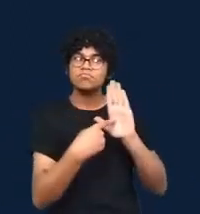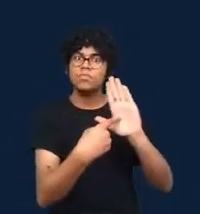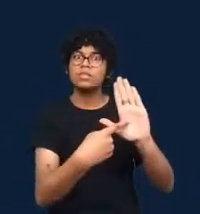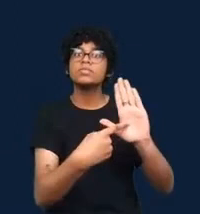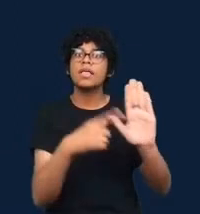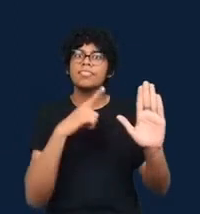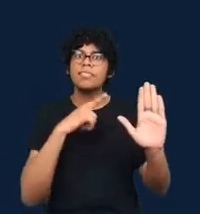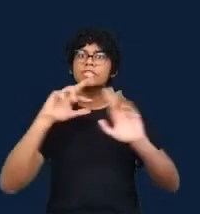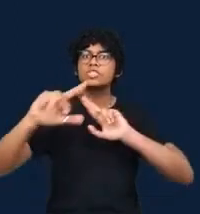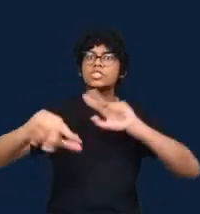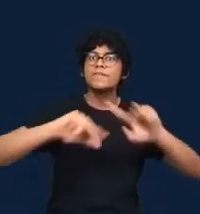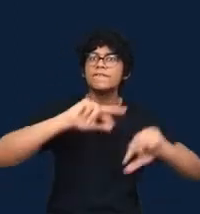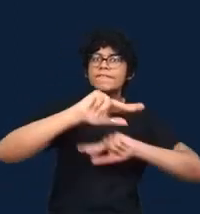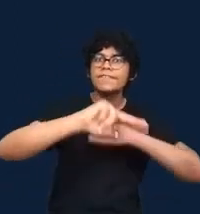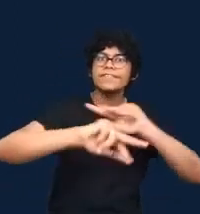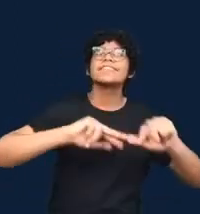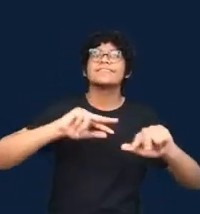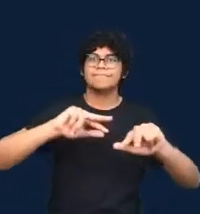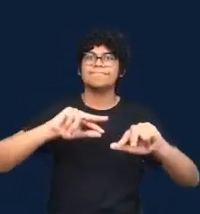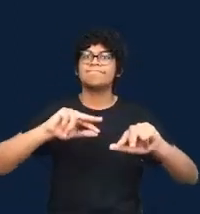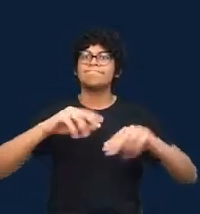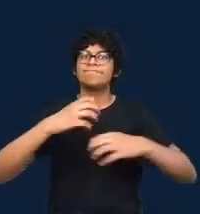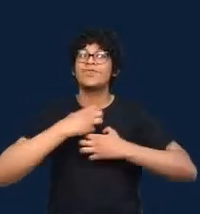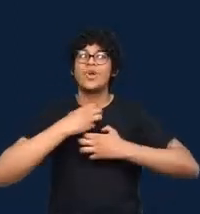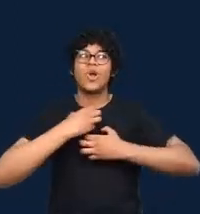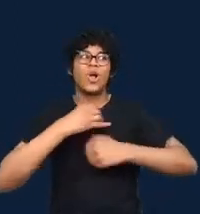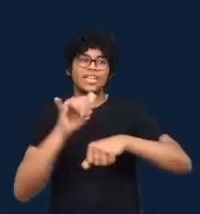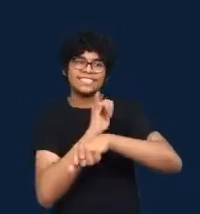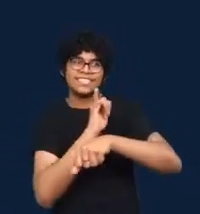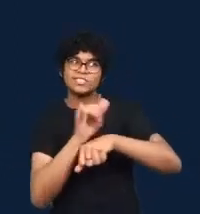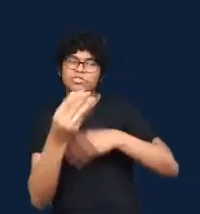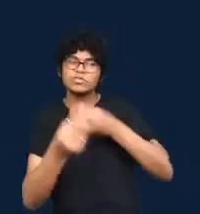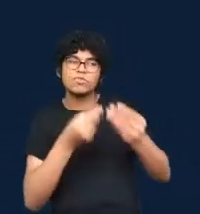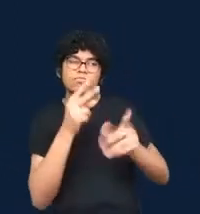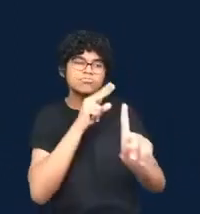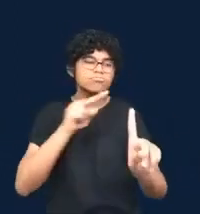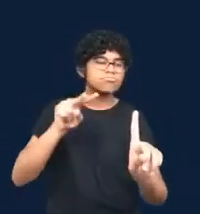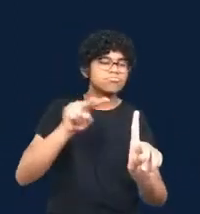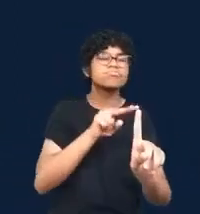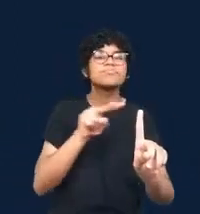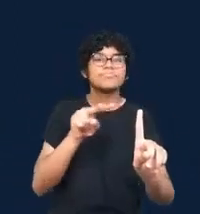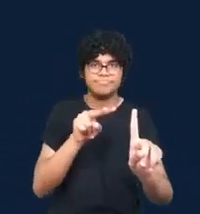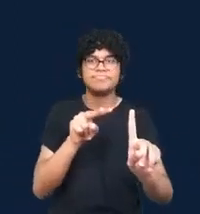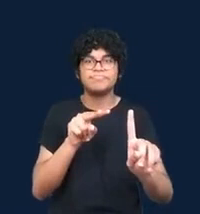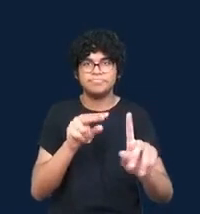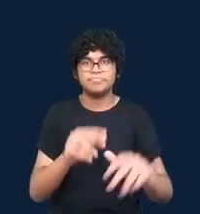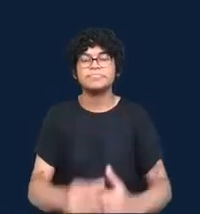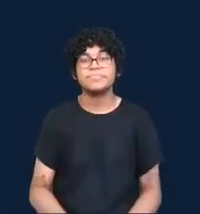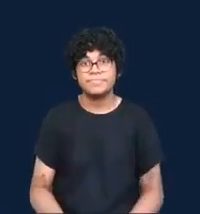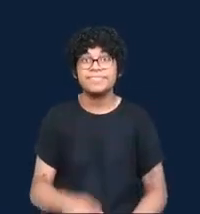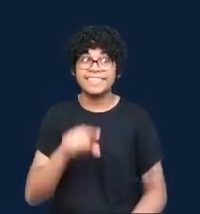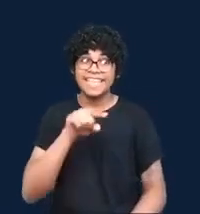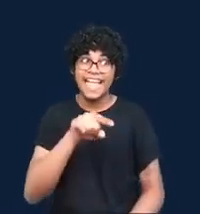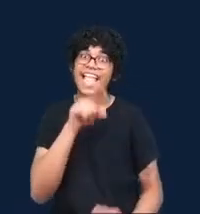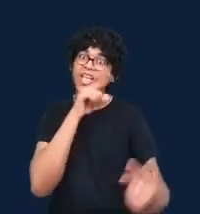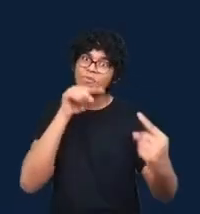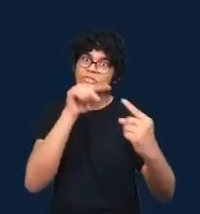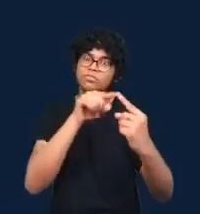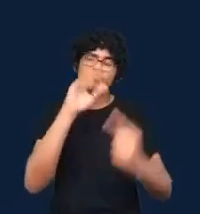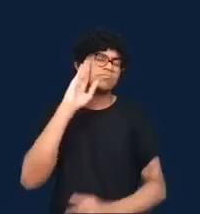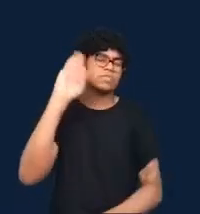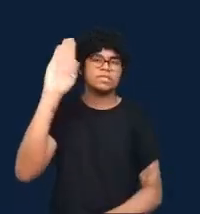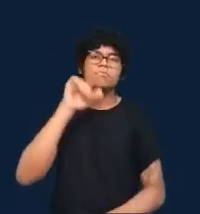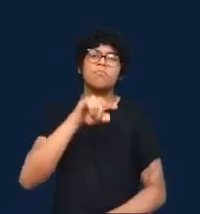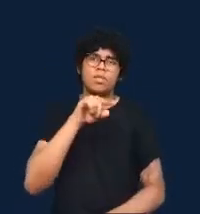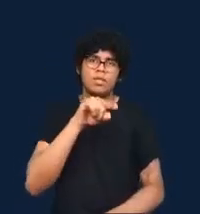and temporalities. And that's really what the book cover is also trying to suggest. And